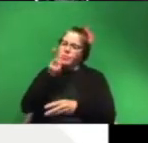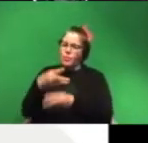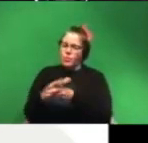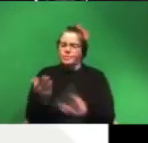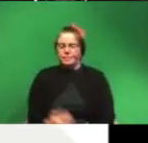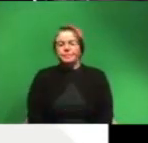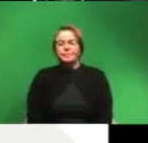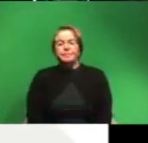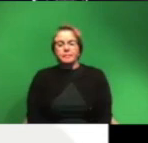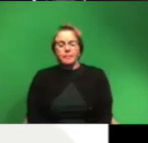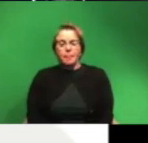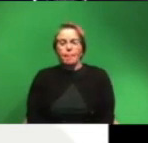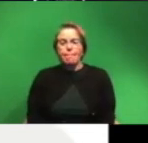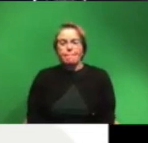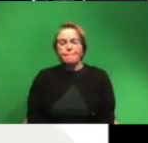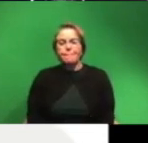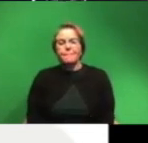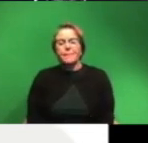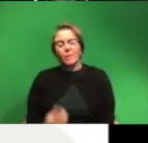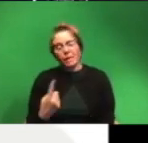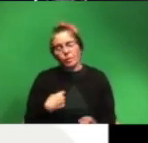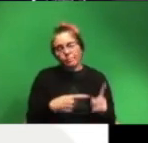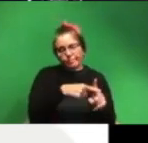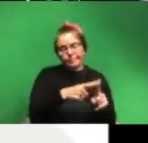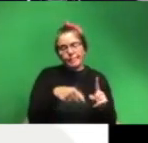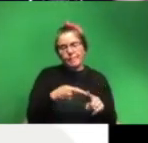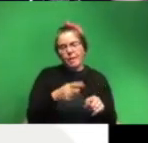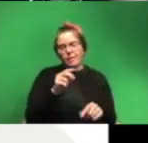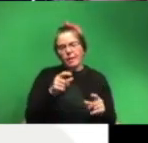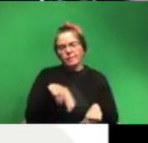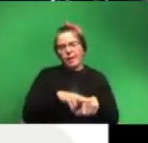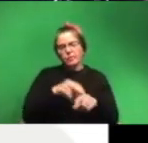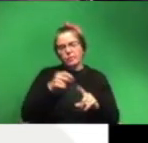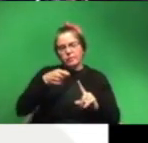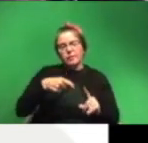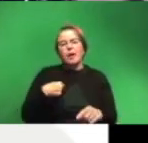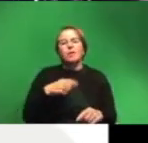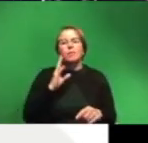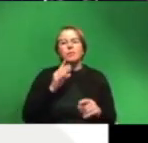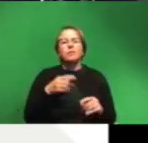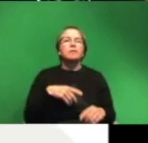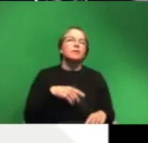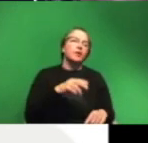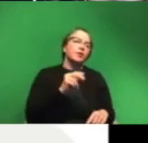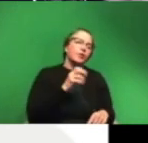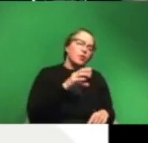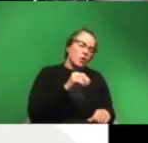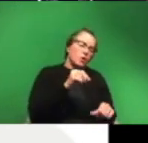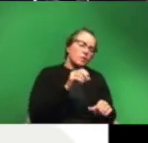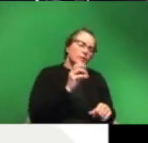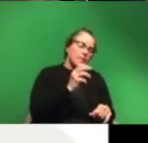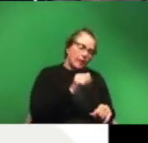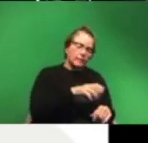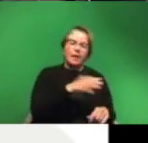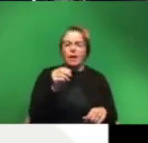that's one of the um appeals of naturalistic stimuli so from here on in i'll be referring to both neurocinematics naturalistic stimuli and when i'm